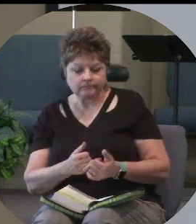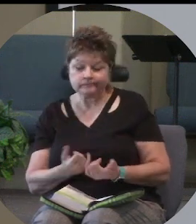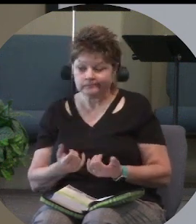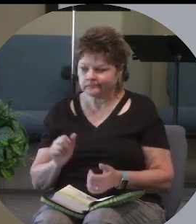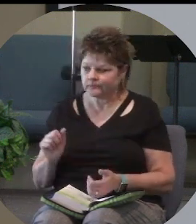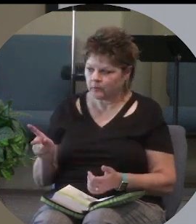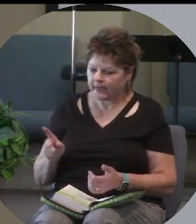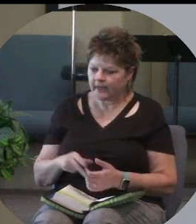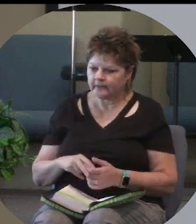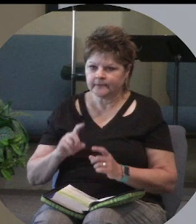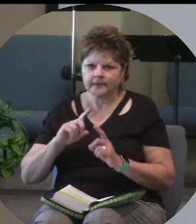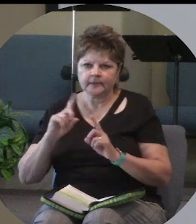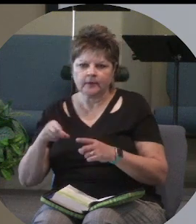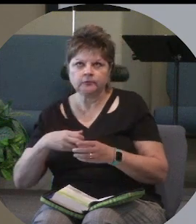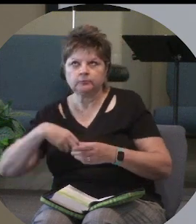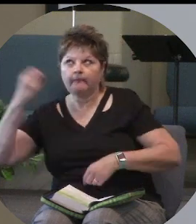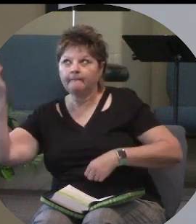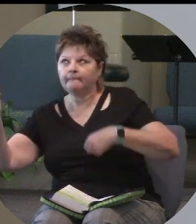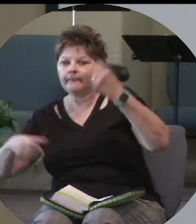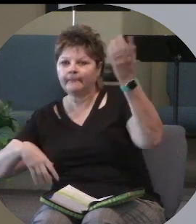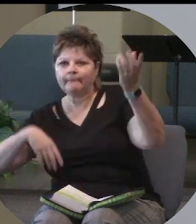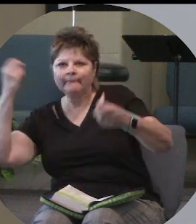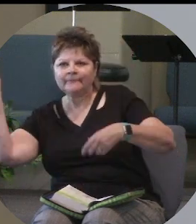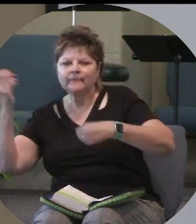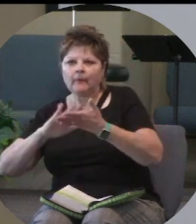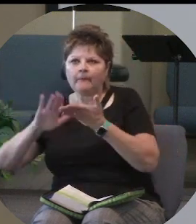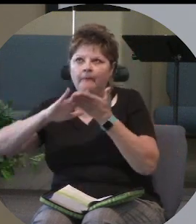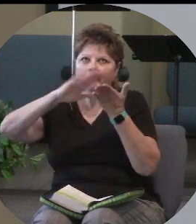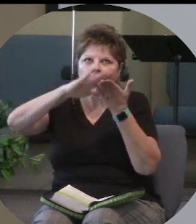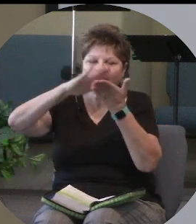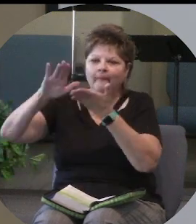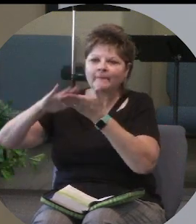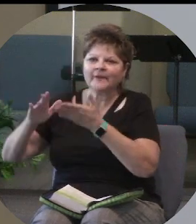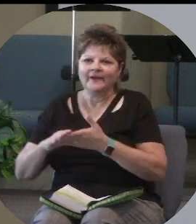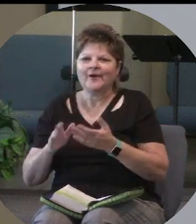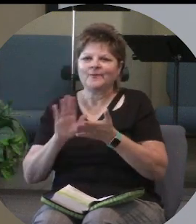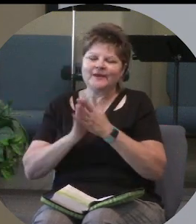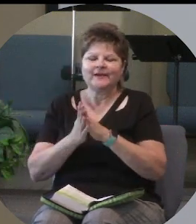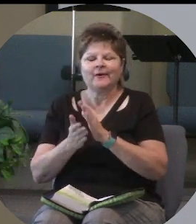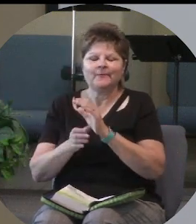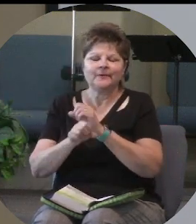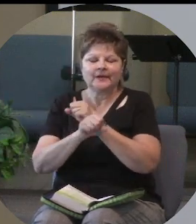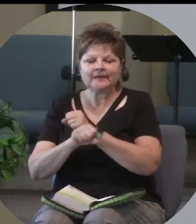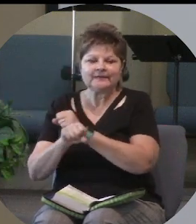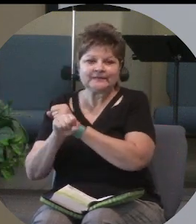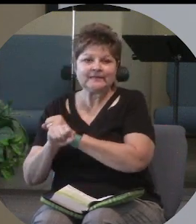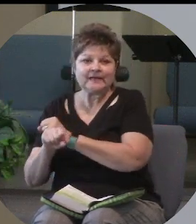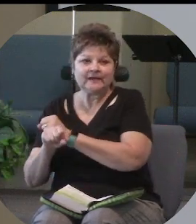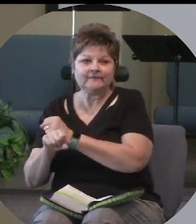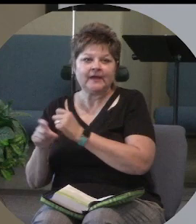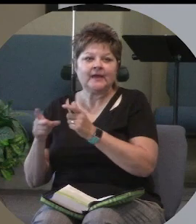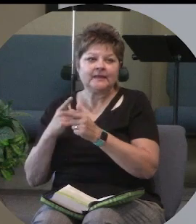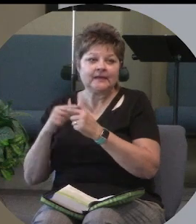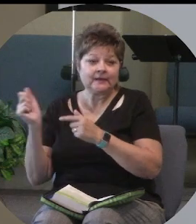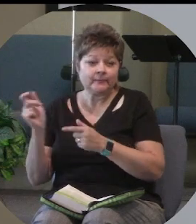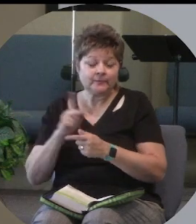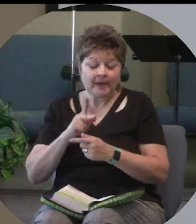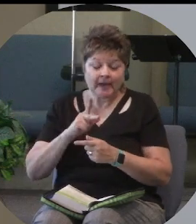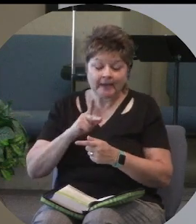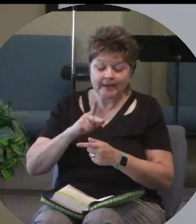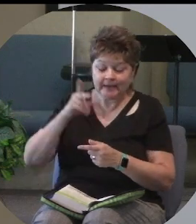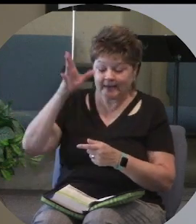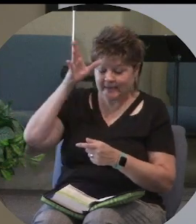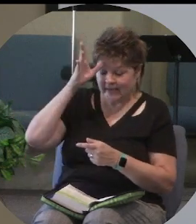go blow it come back I'll be anything I'll be a slave and dad welcomes him with open arms